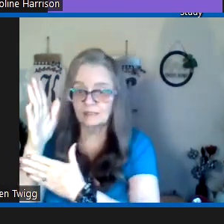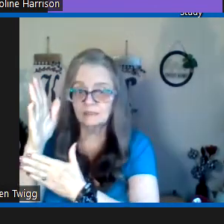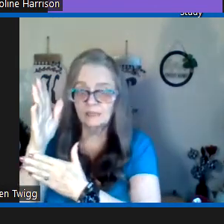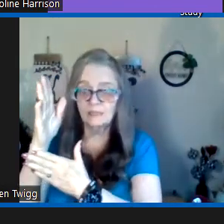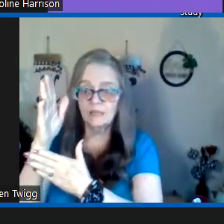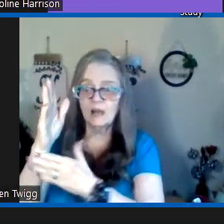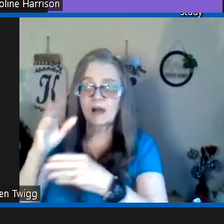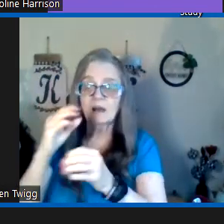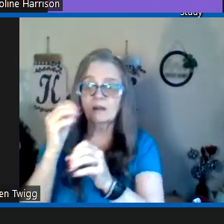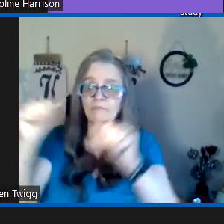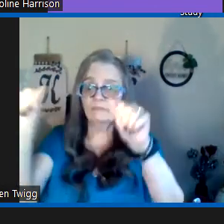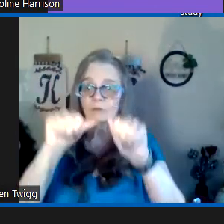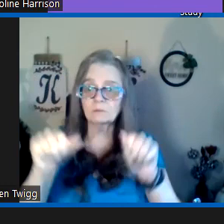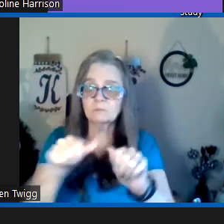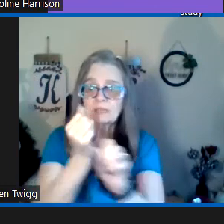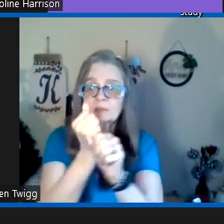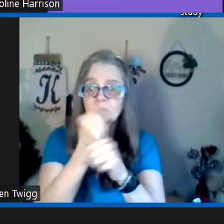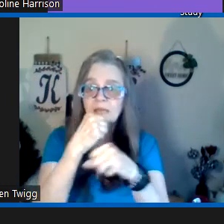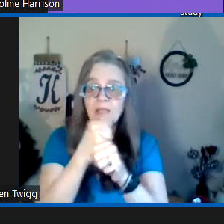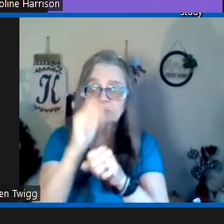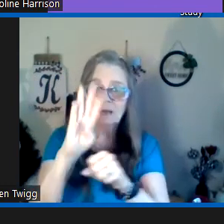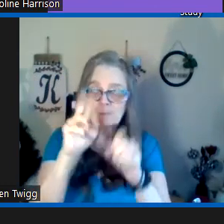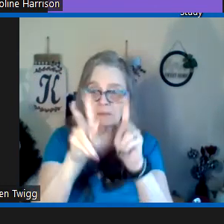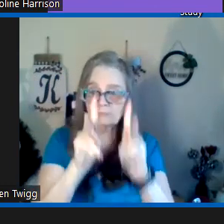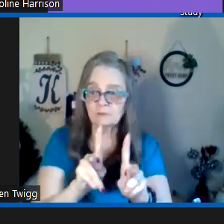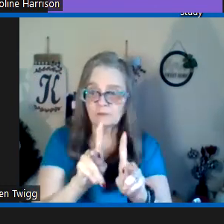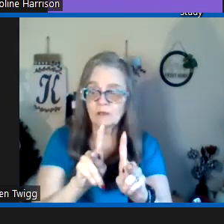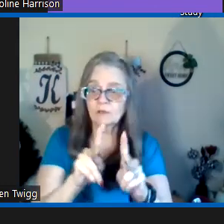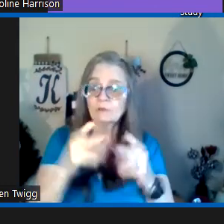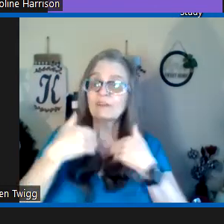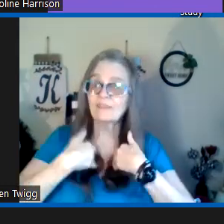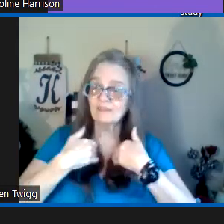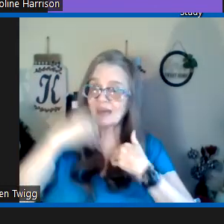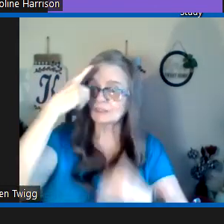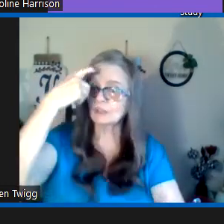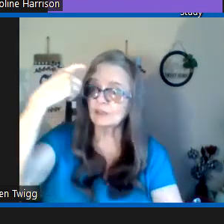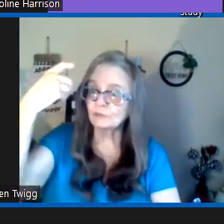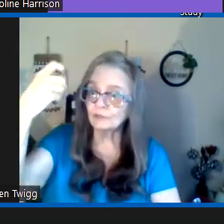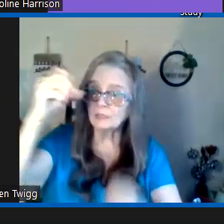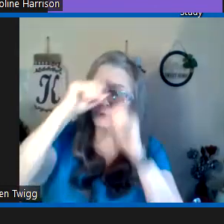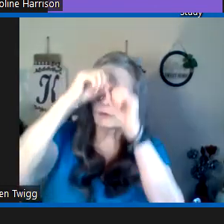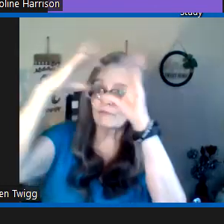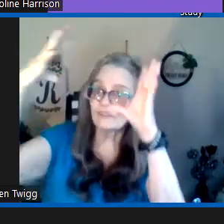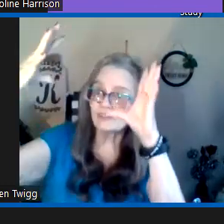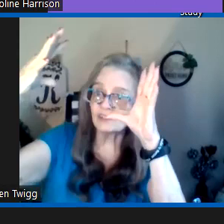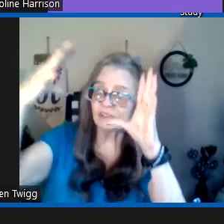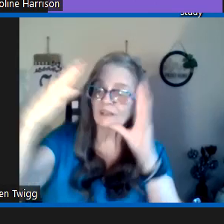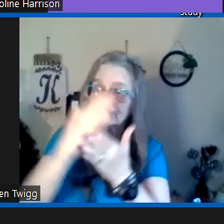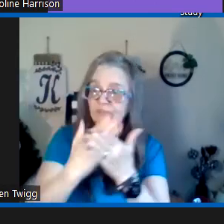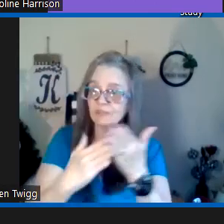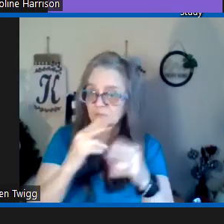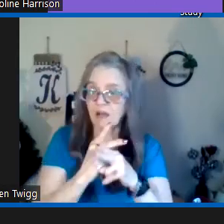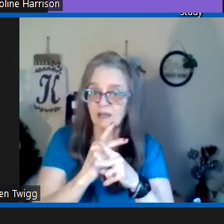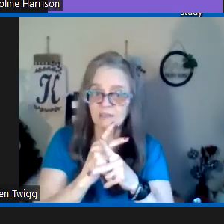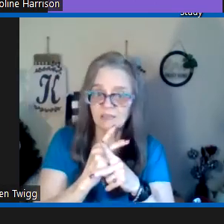our god are formed and made by people who've they've had a dream or a vision